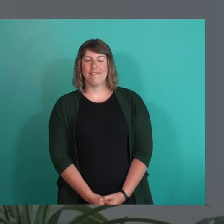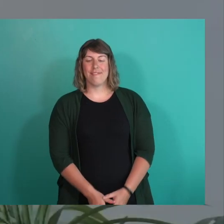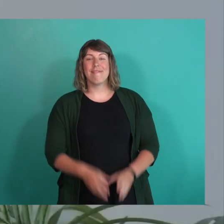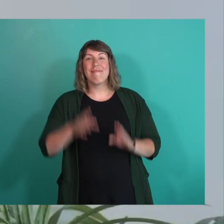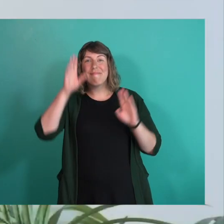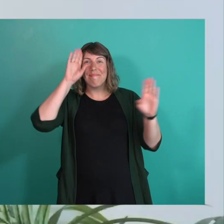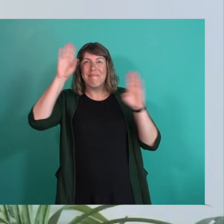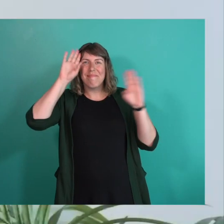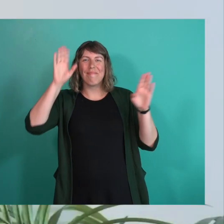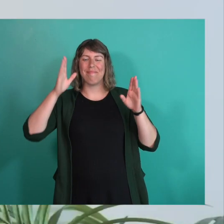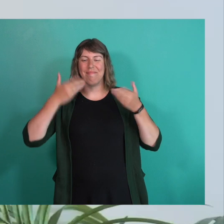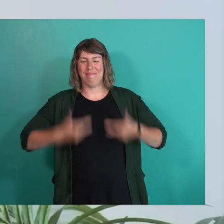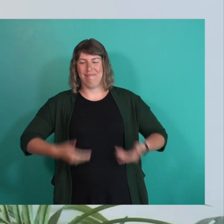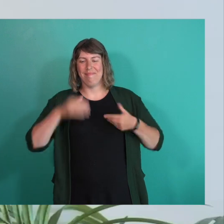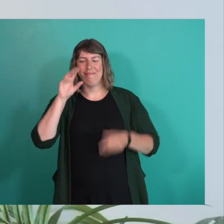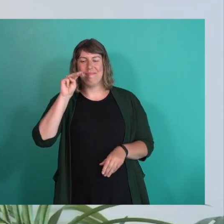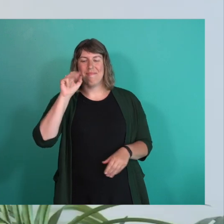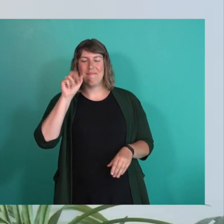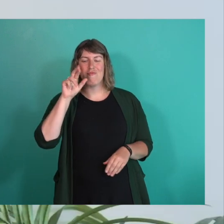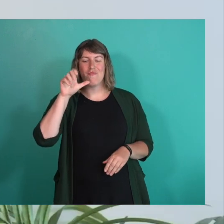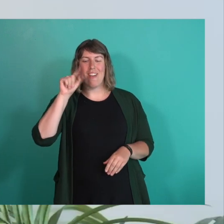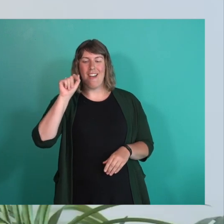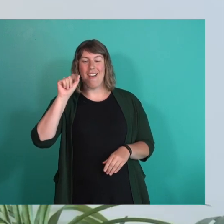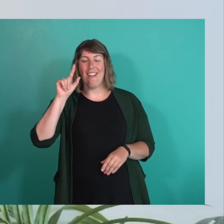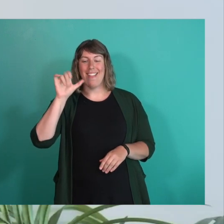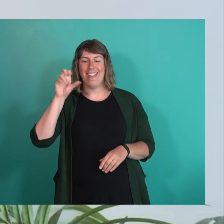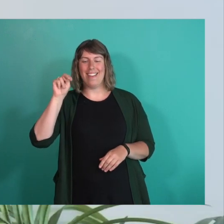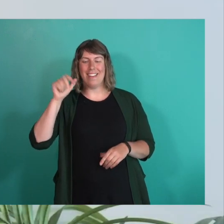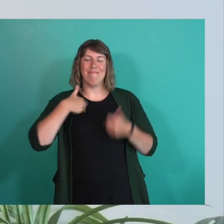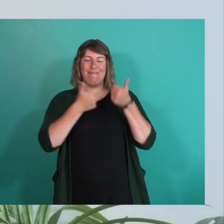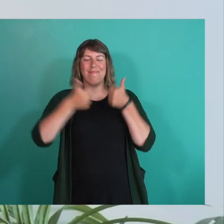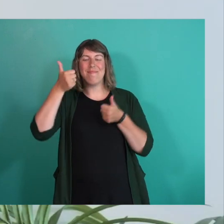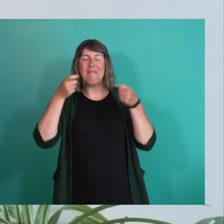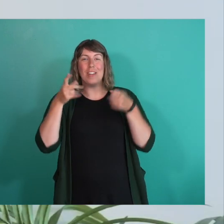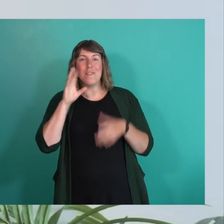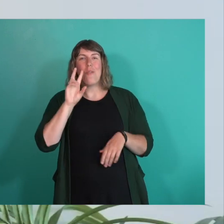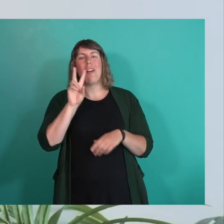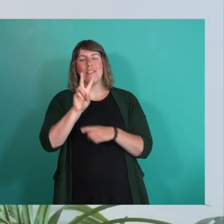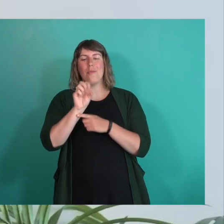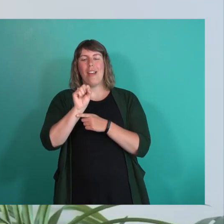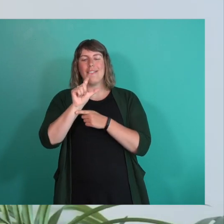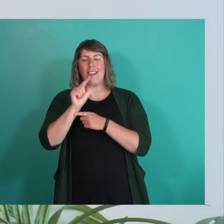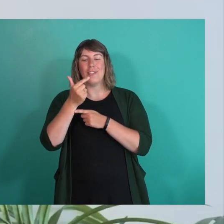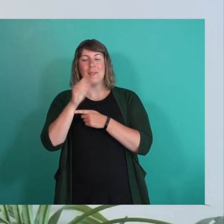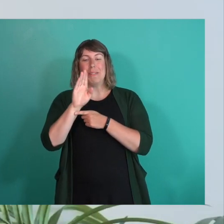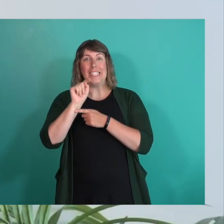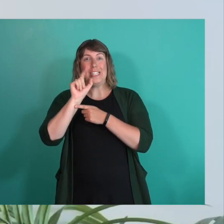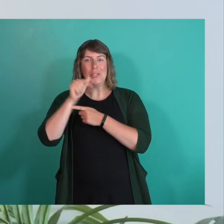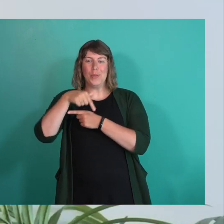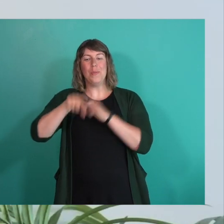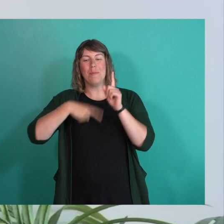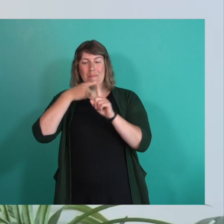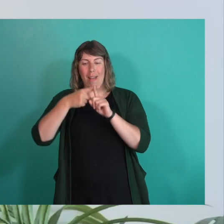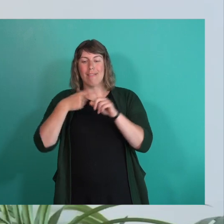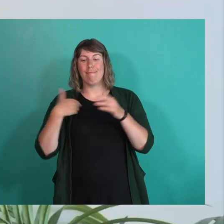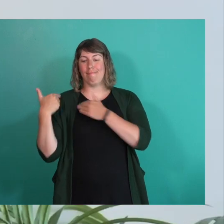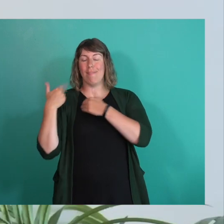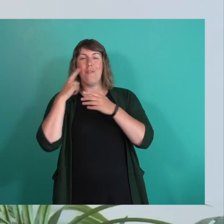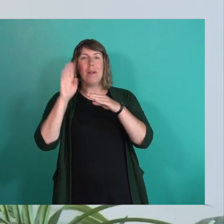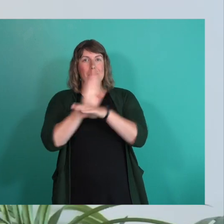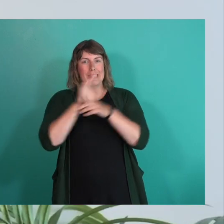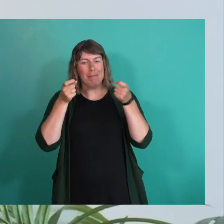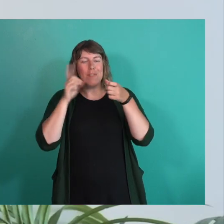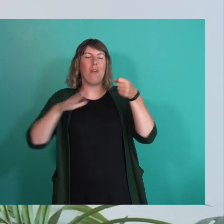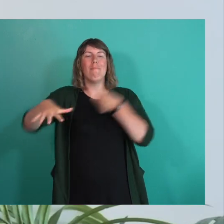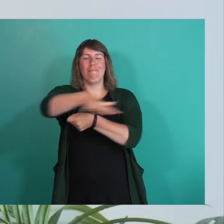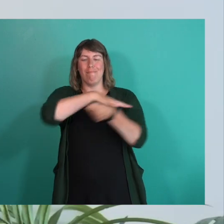Hello everyone, I'm Marek Leonard, Regional Manager, 2Ls LGBTQ+, Business Development for the Pacific and the Yukon Activity Bank